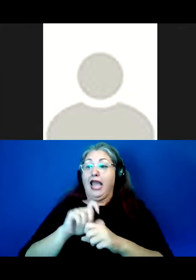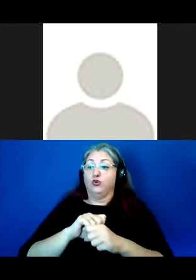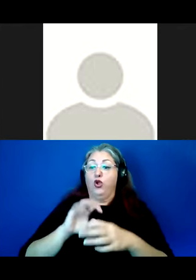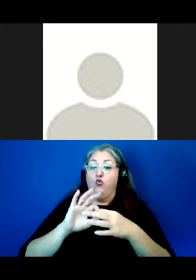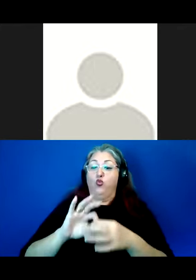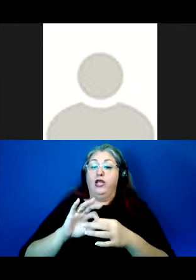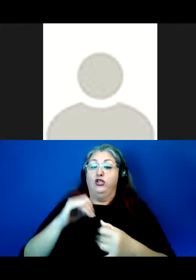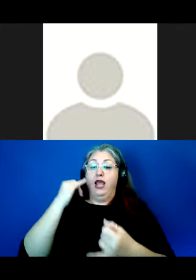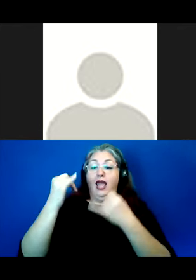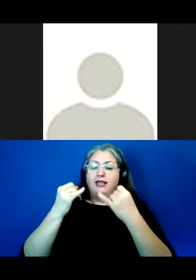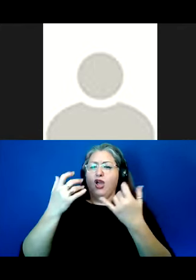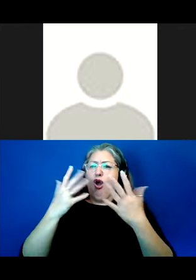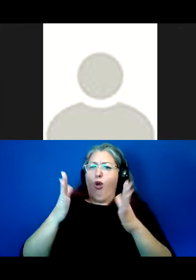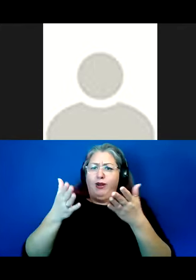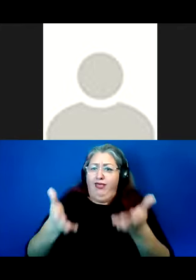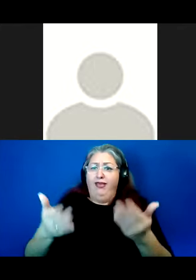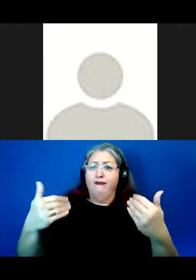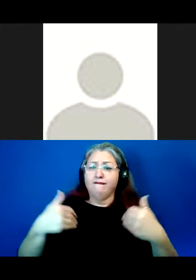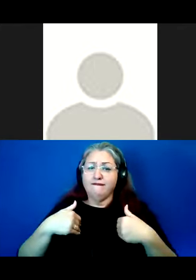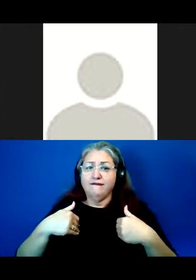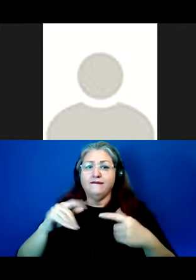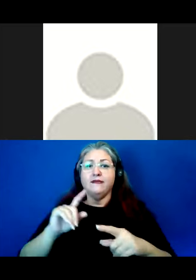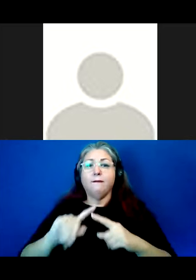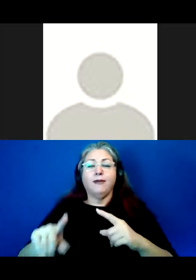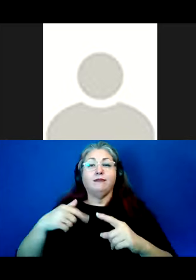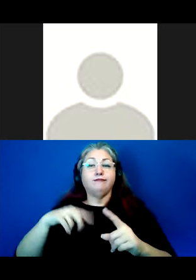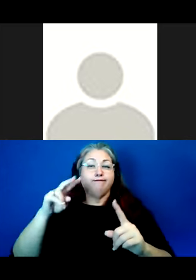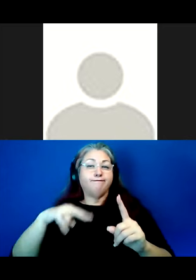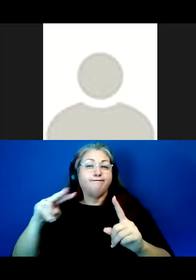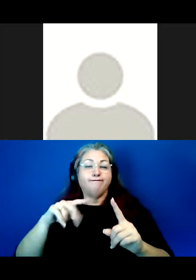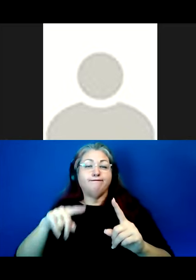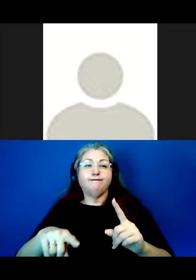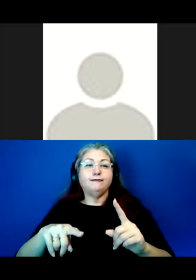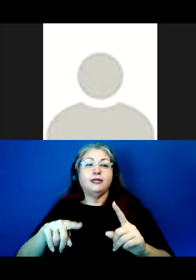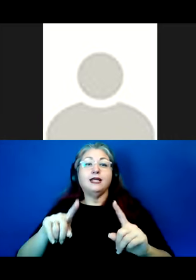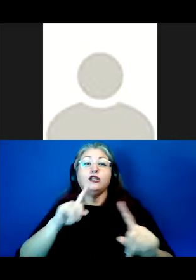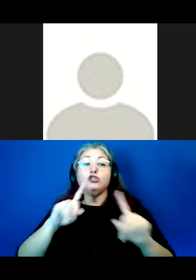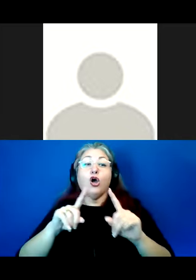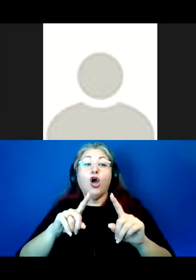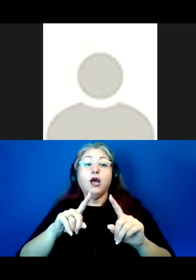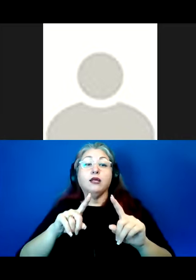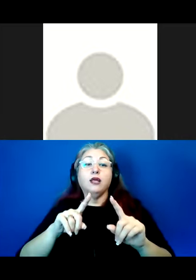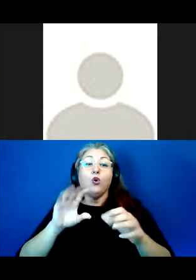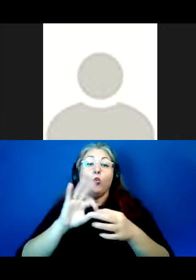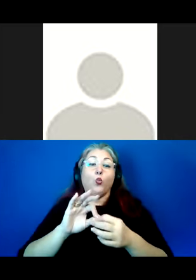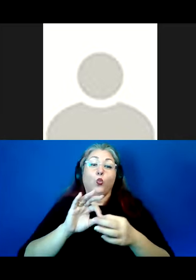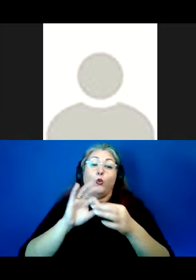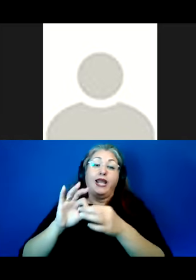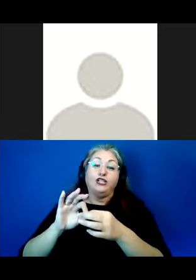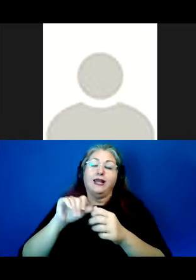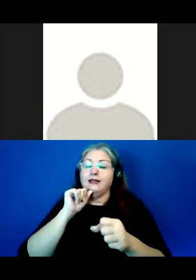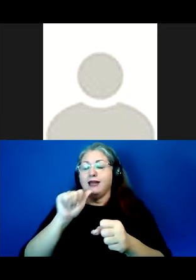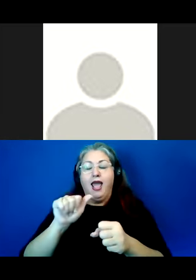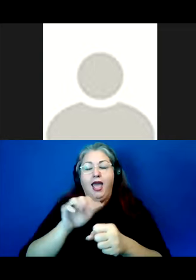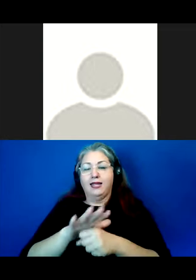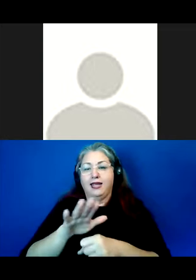ideas are already in place, but it's my observation that they're not talked about in terms of relationality anywhere near